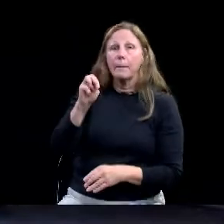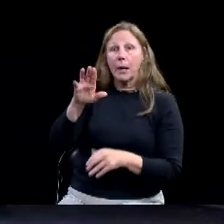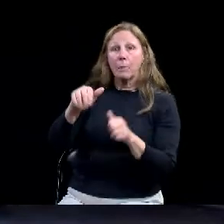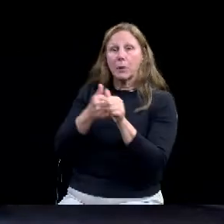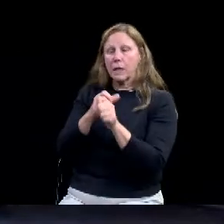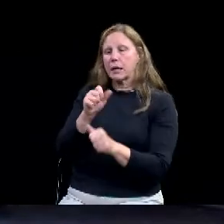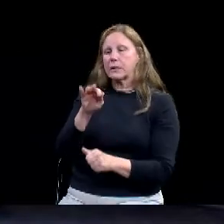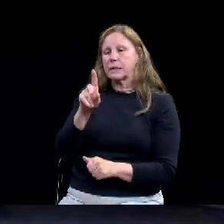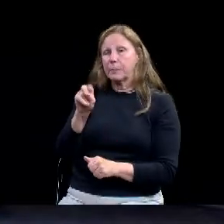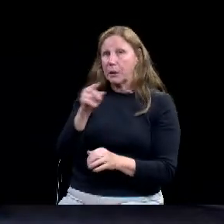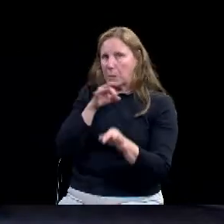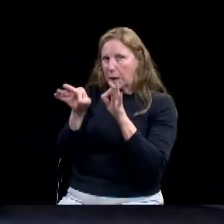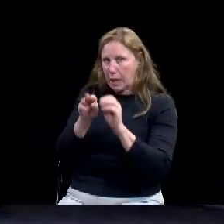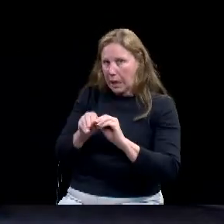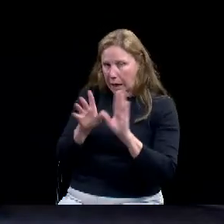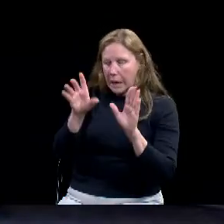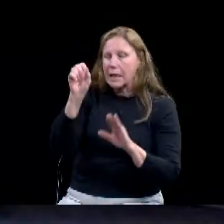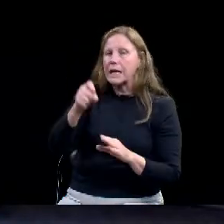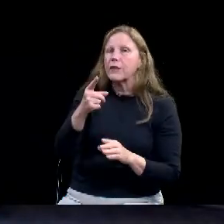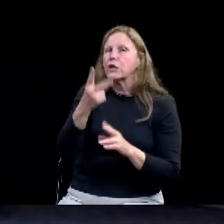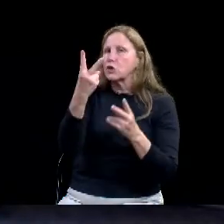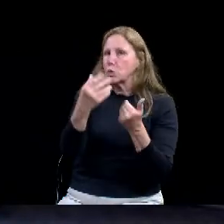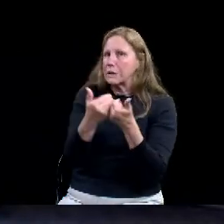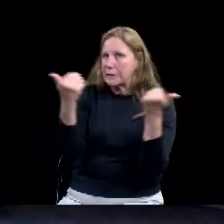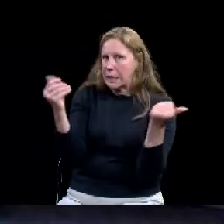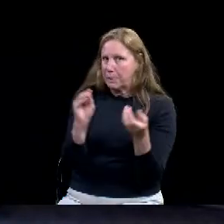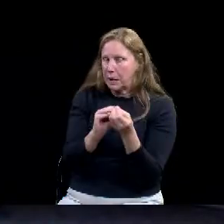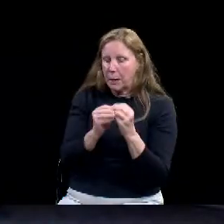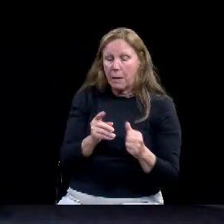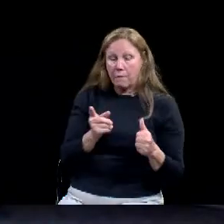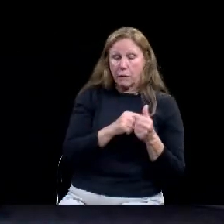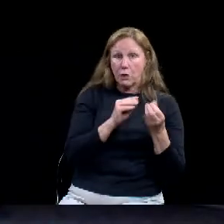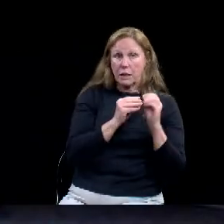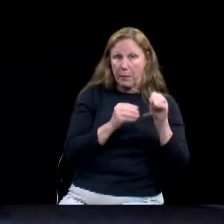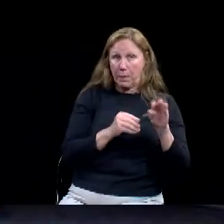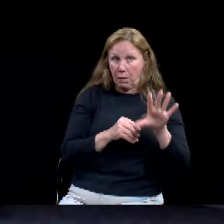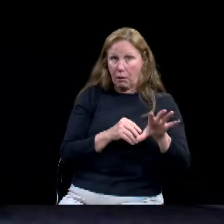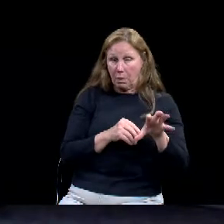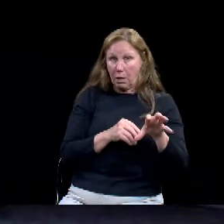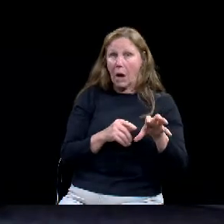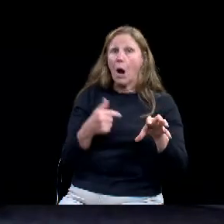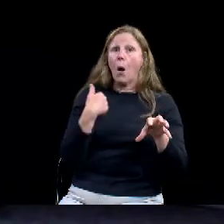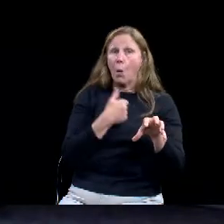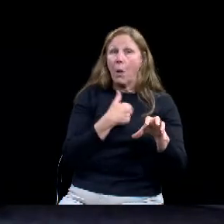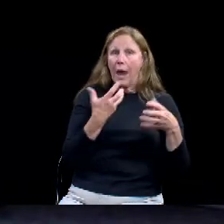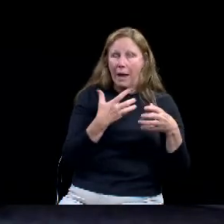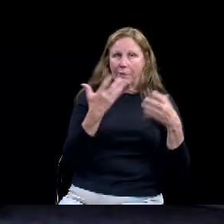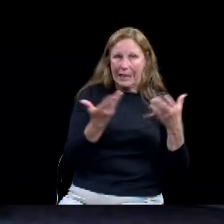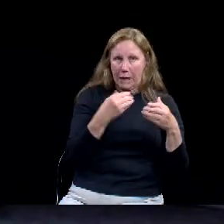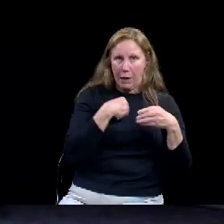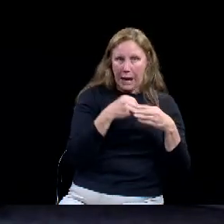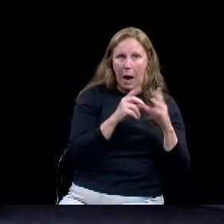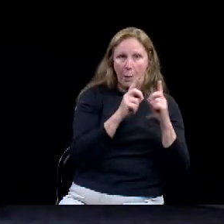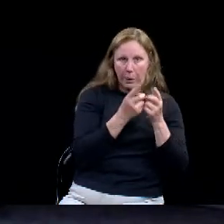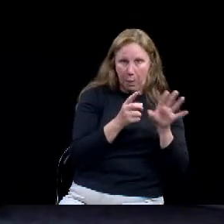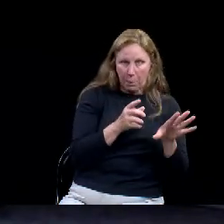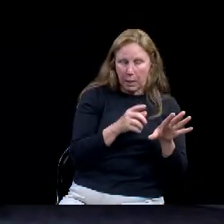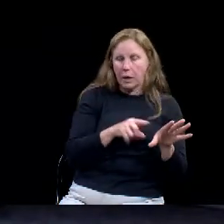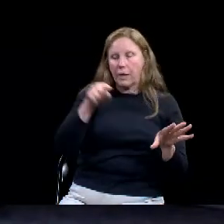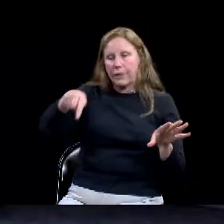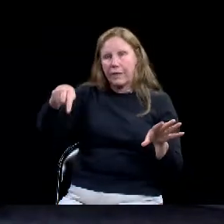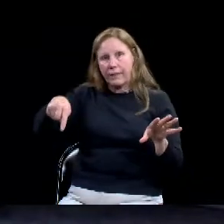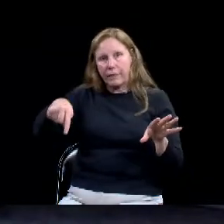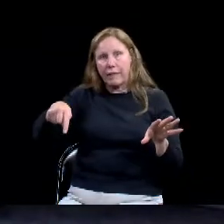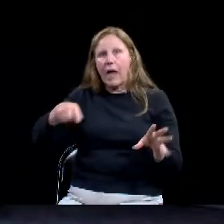house. And the second number is aggregate information across the county. So our percentage rate of Hispanics being